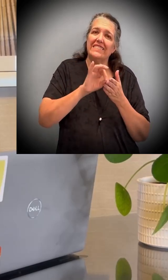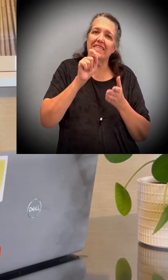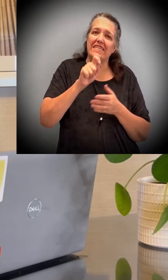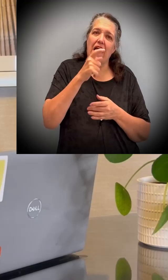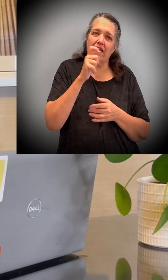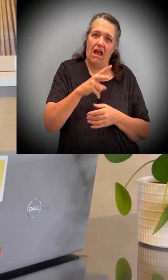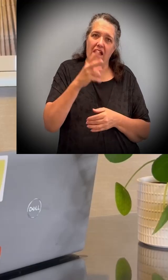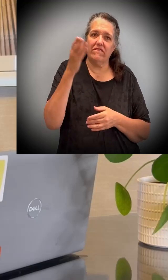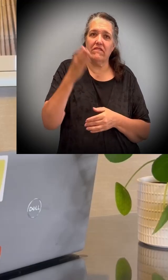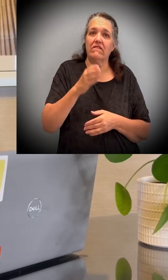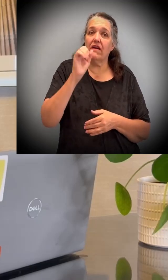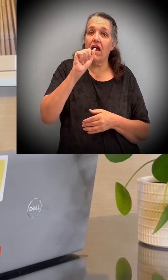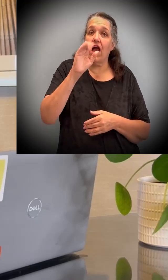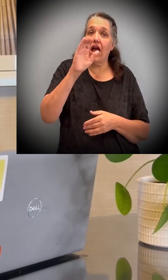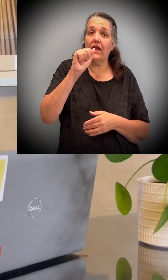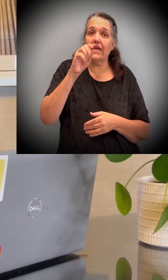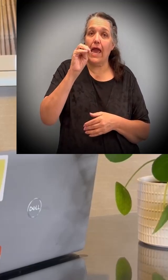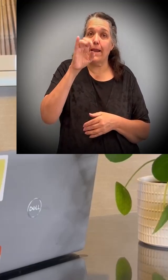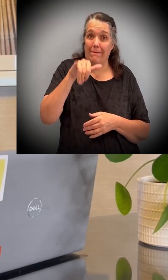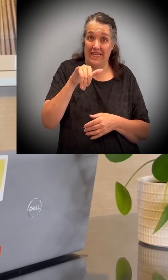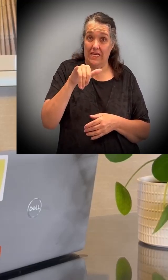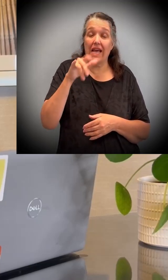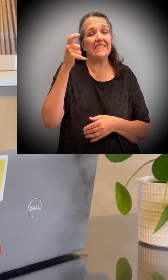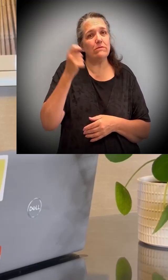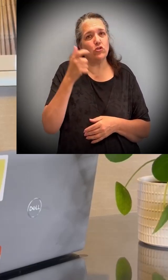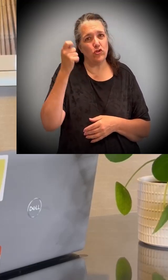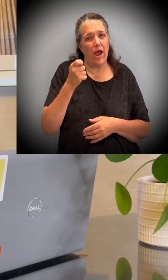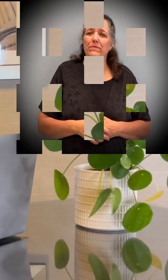visit census.gov forward slash academy and subscribe.